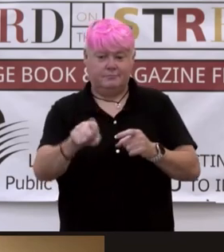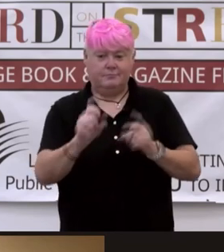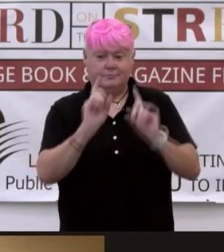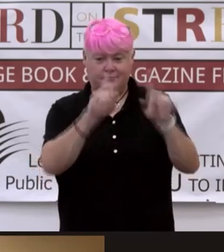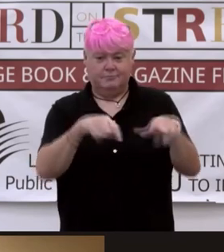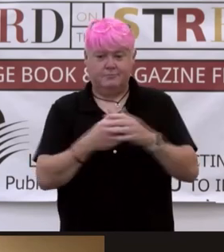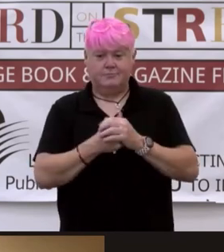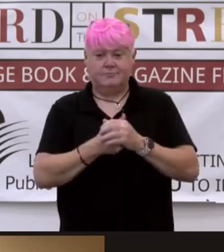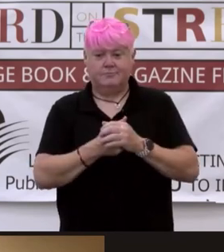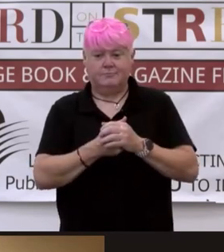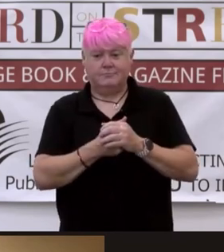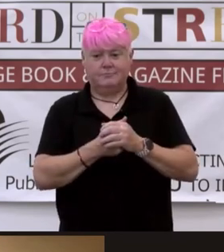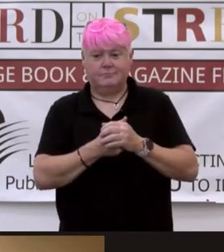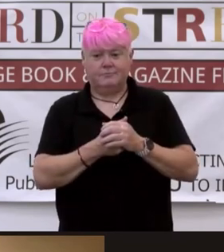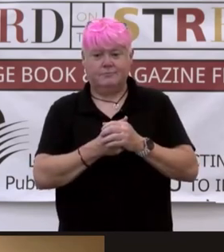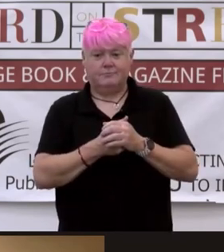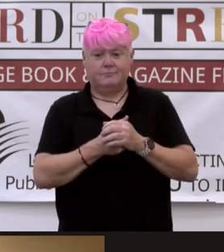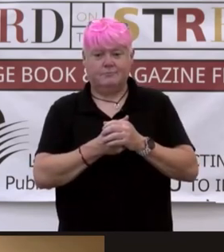Awesome.